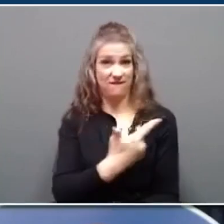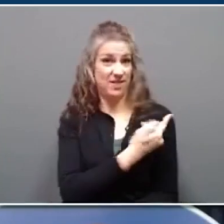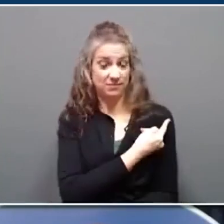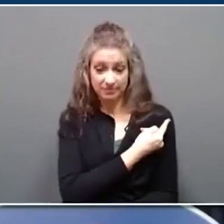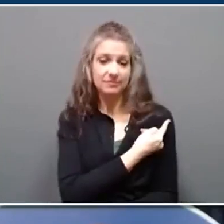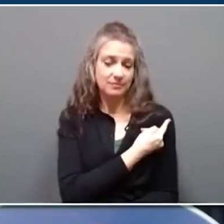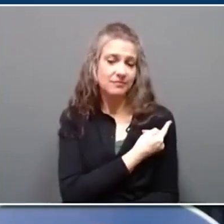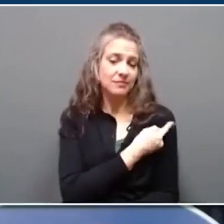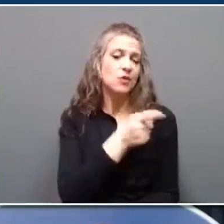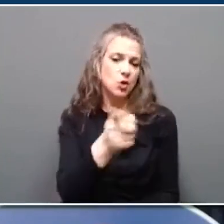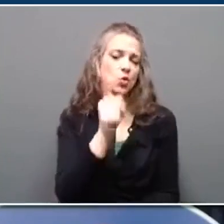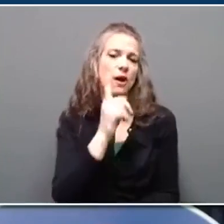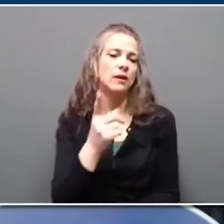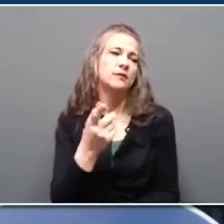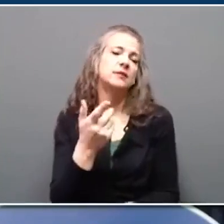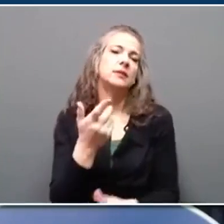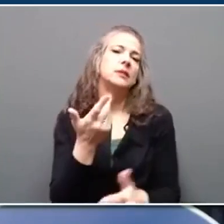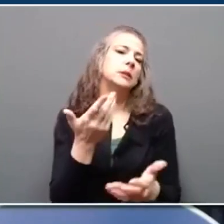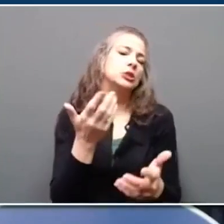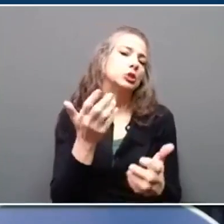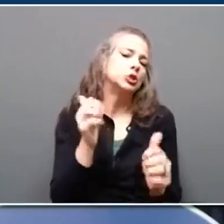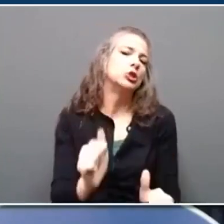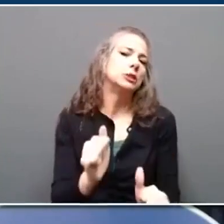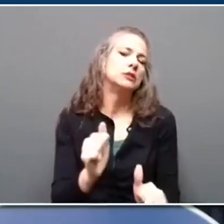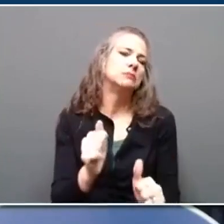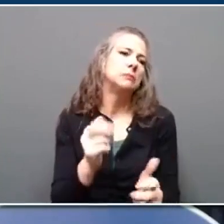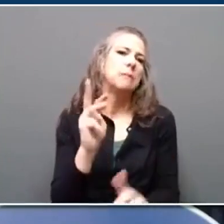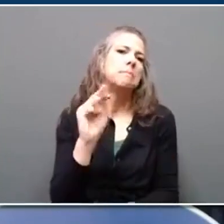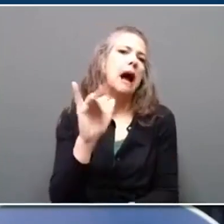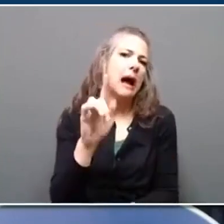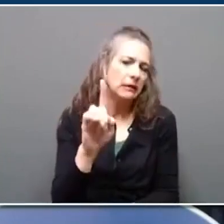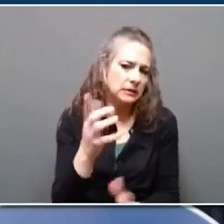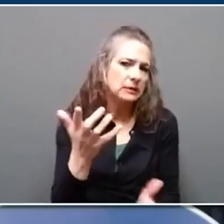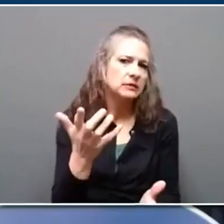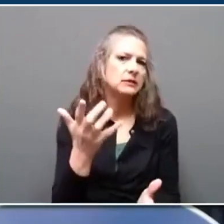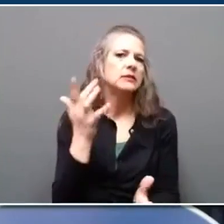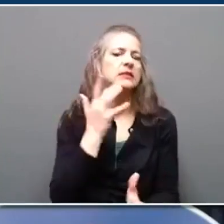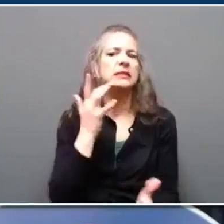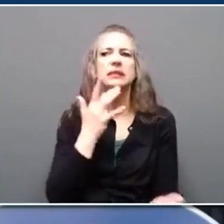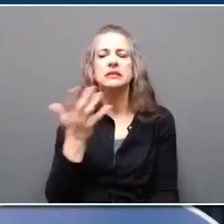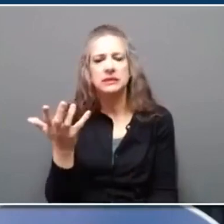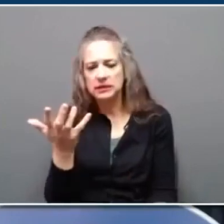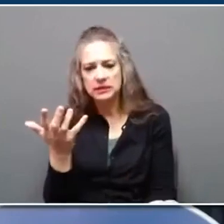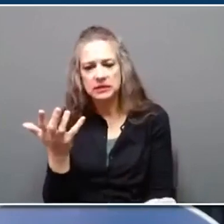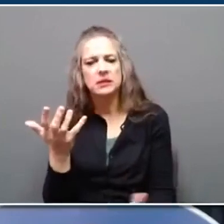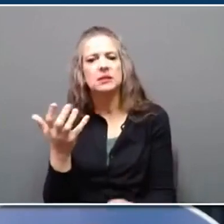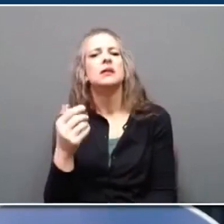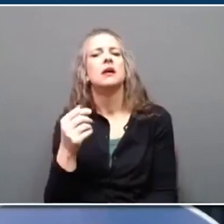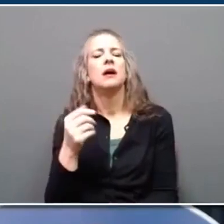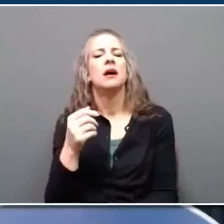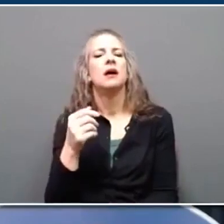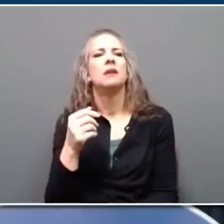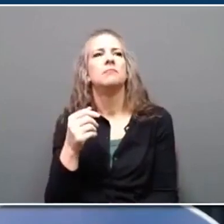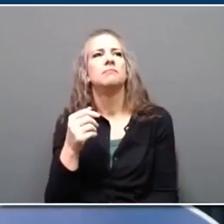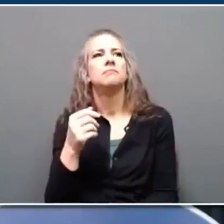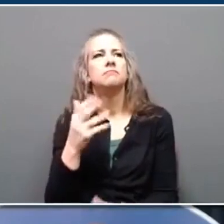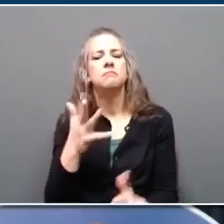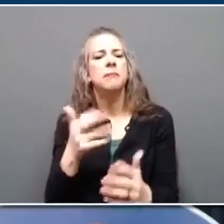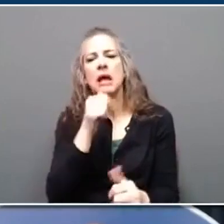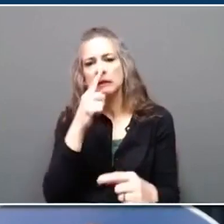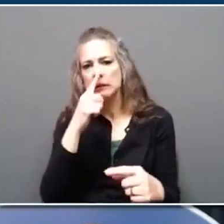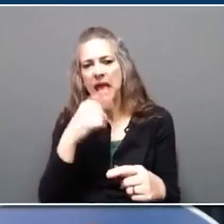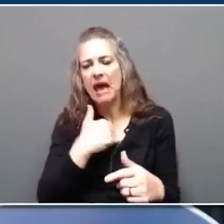mild disease and not be at risk for the most dangerous complications of the disease. Measles is really inconvenient, and our